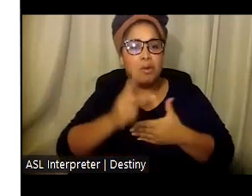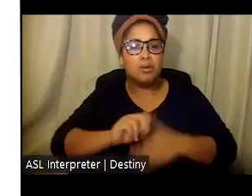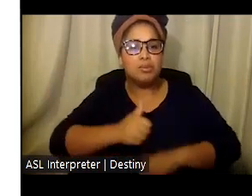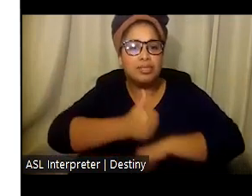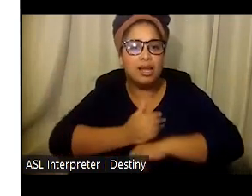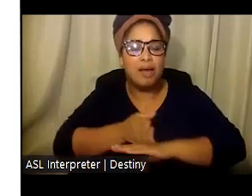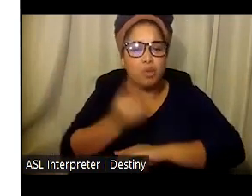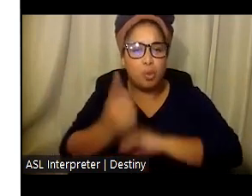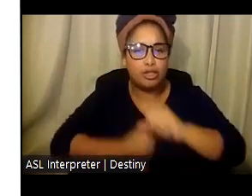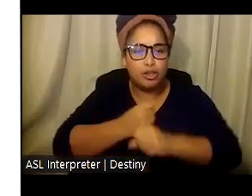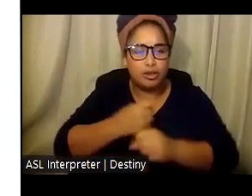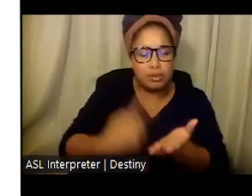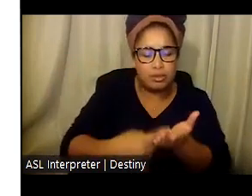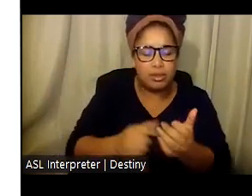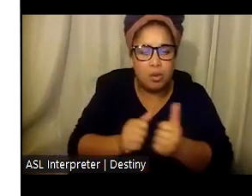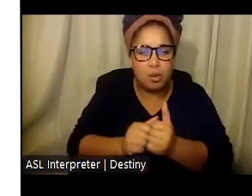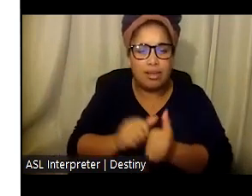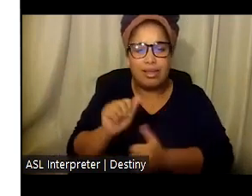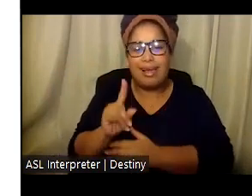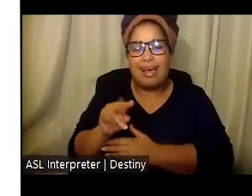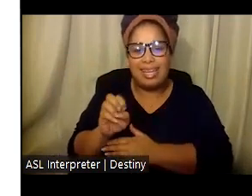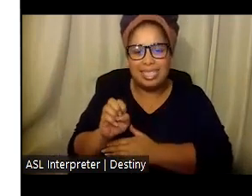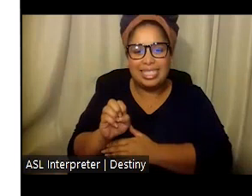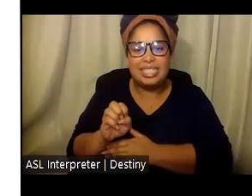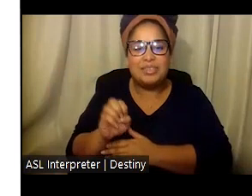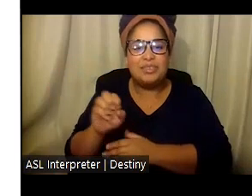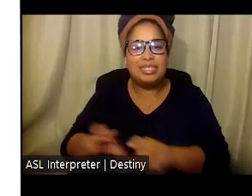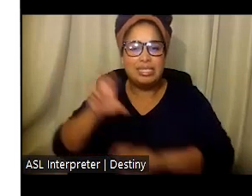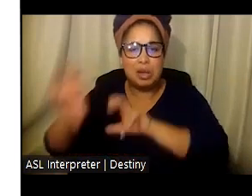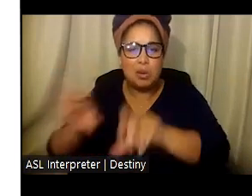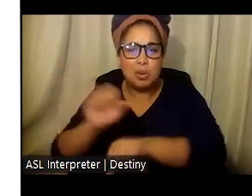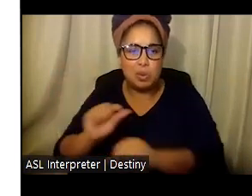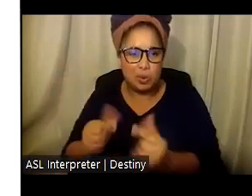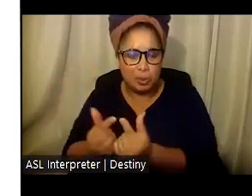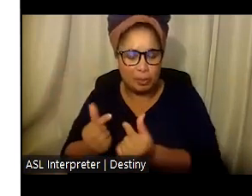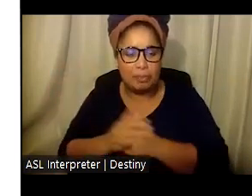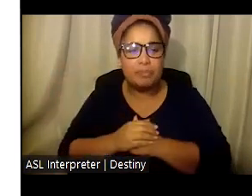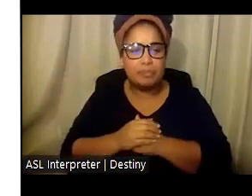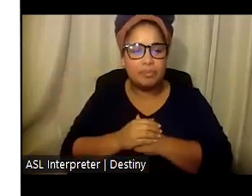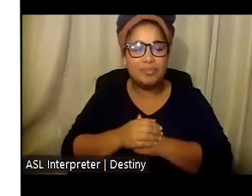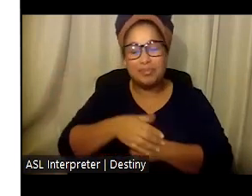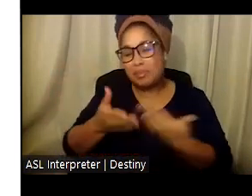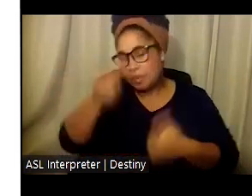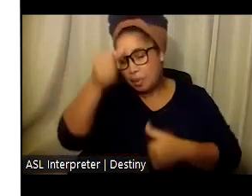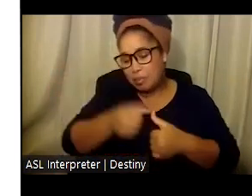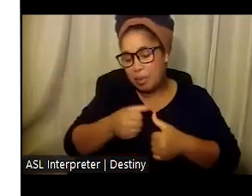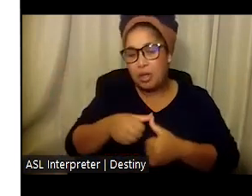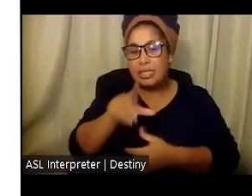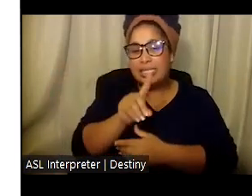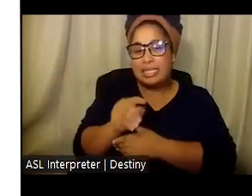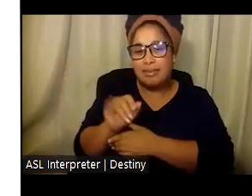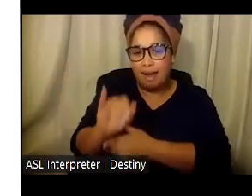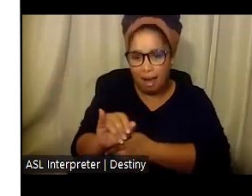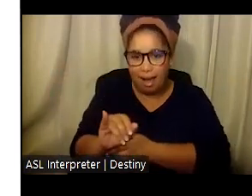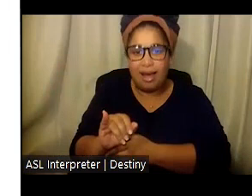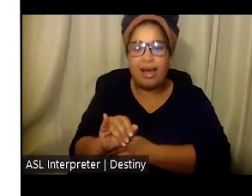after a year of discussion with an active stakeholder work group. As you may remember, the Disability Thrive Initiative has brought